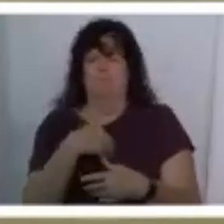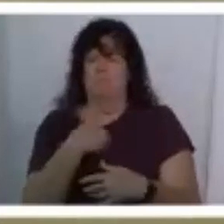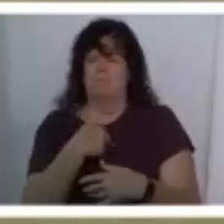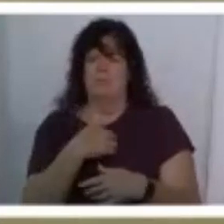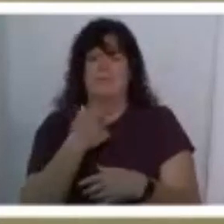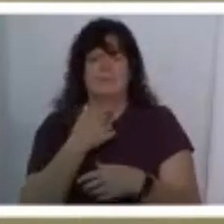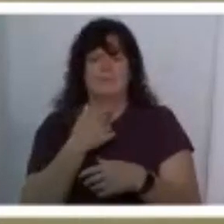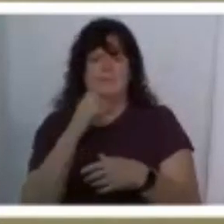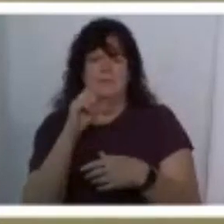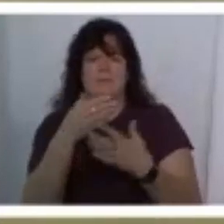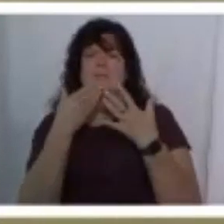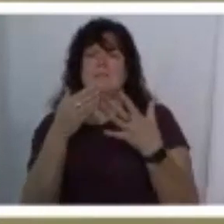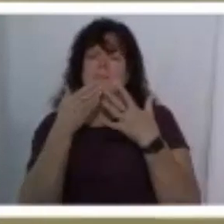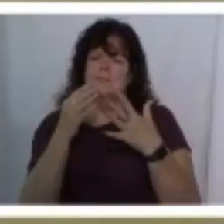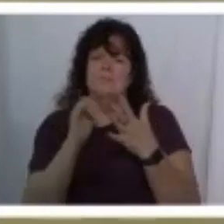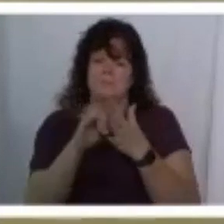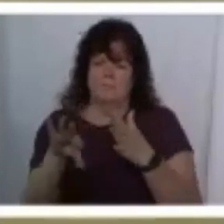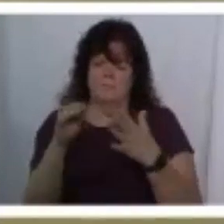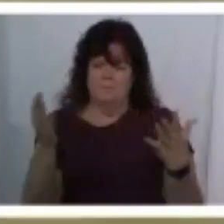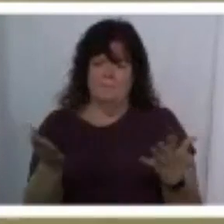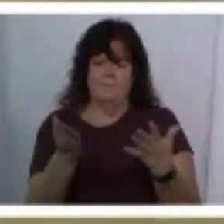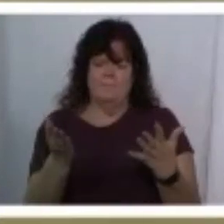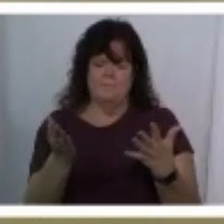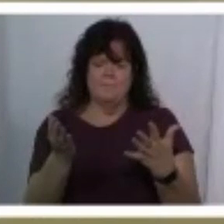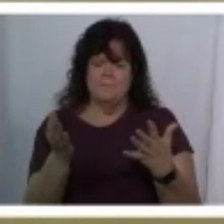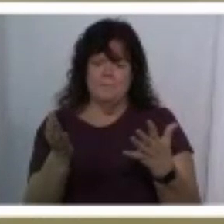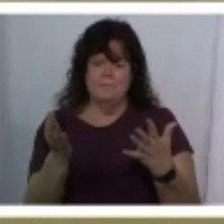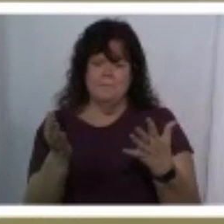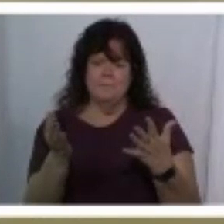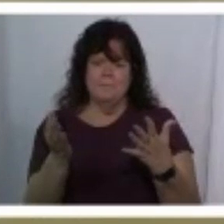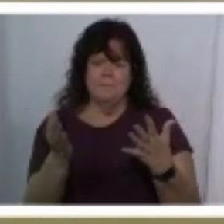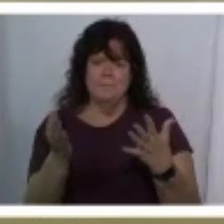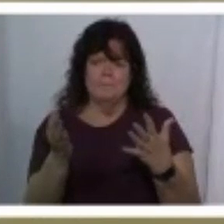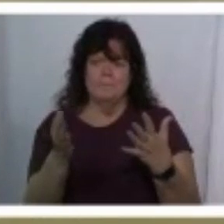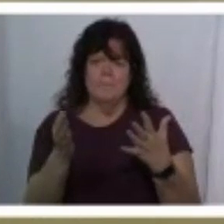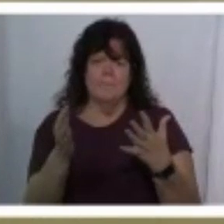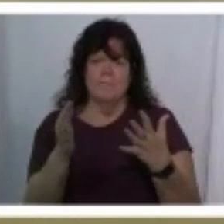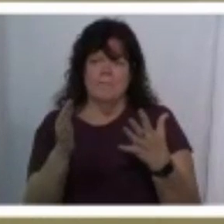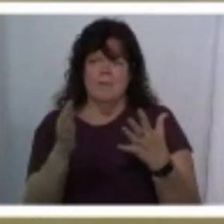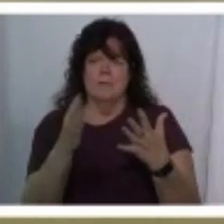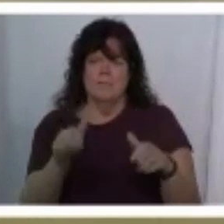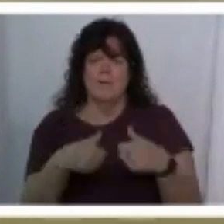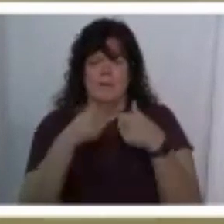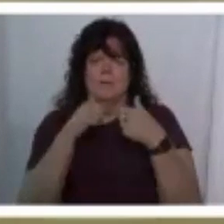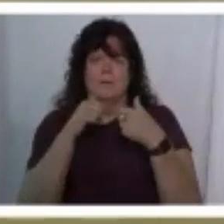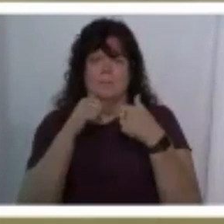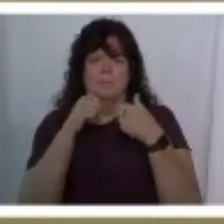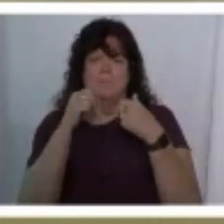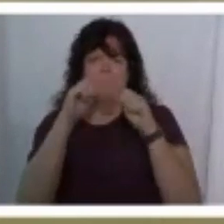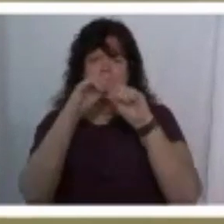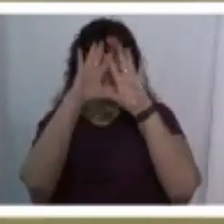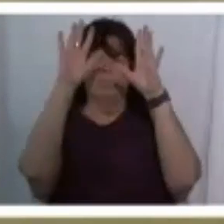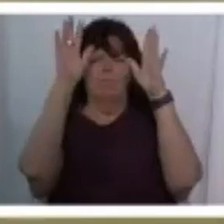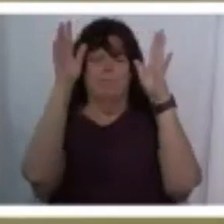so so thankful that i found this because it has been a bright point in my life when i've